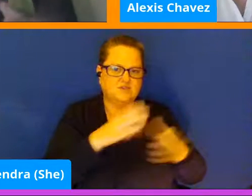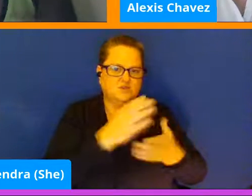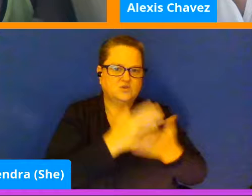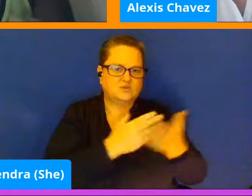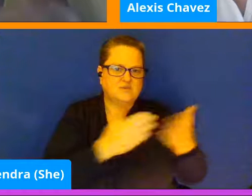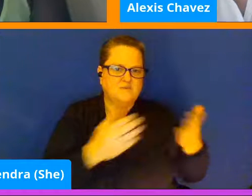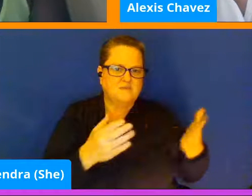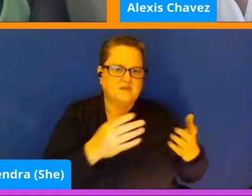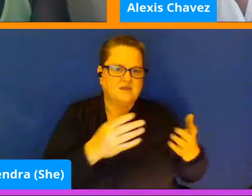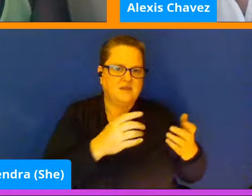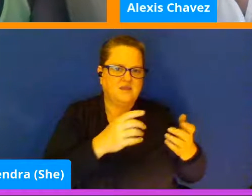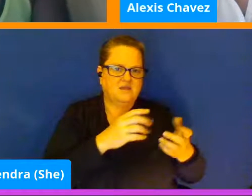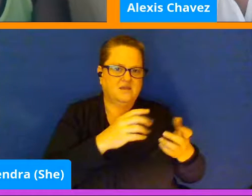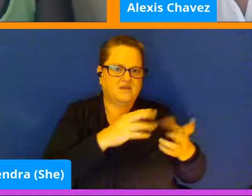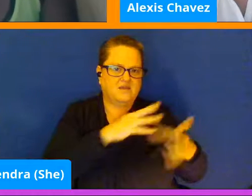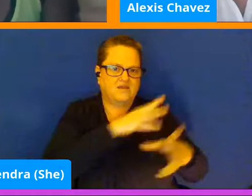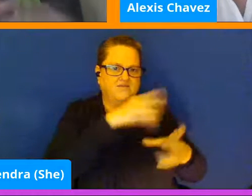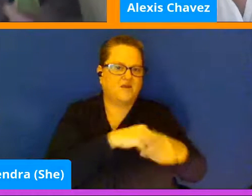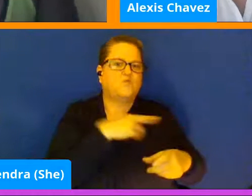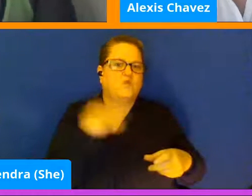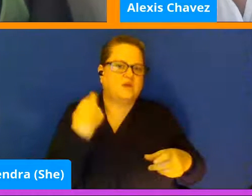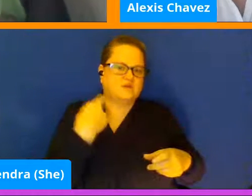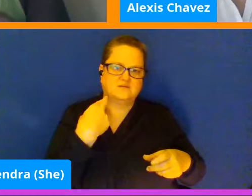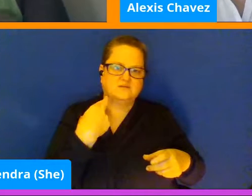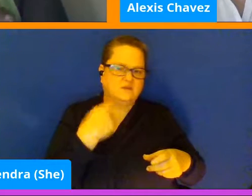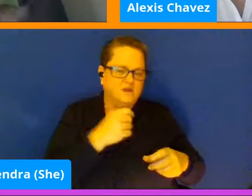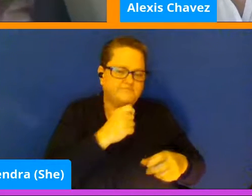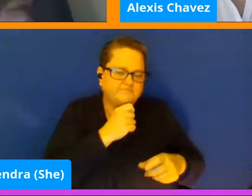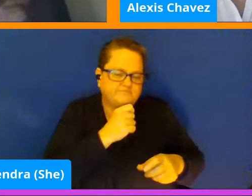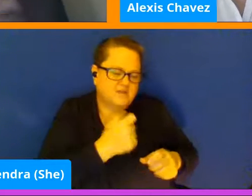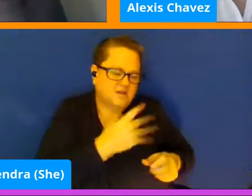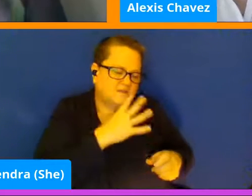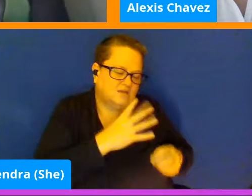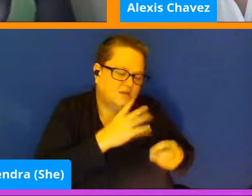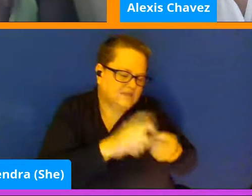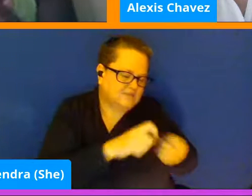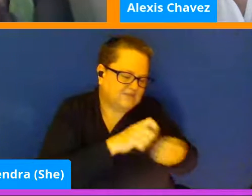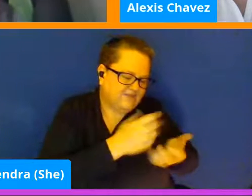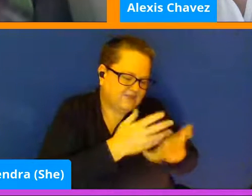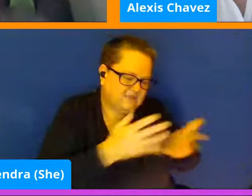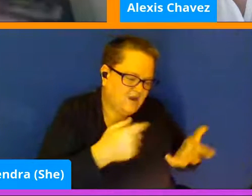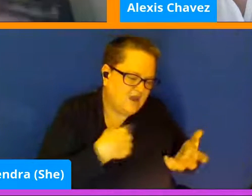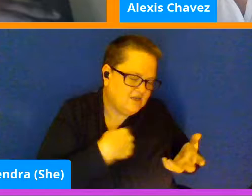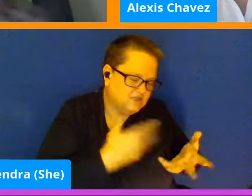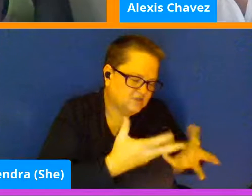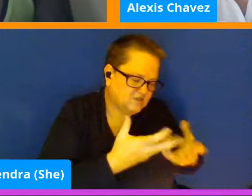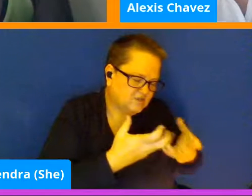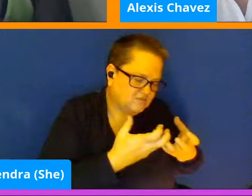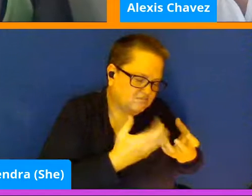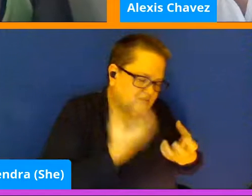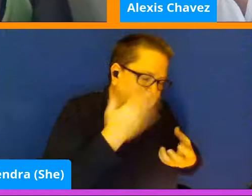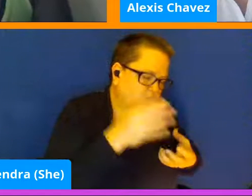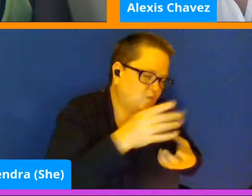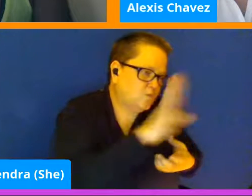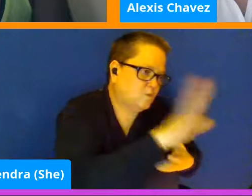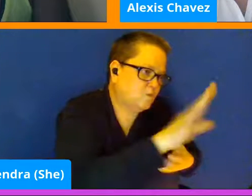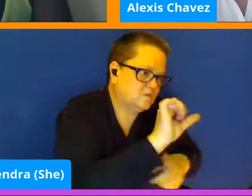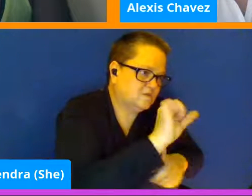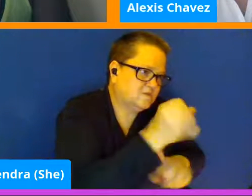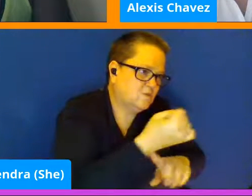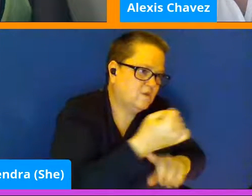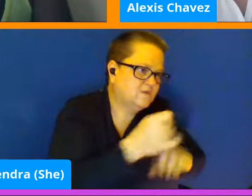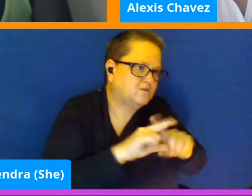but, um, because there is a wide range of things. Um, and I don't know everybody's scenarios, but I,